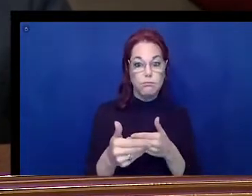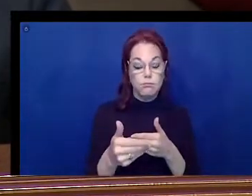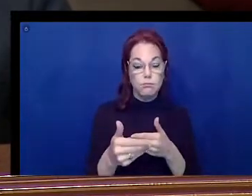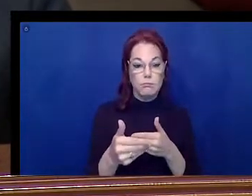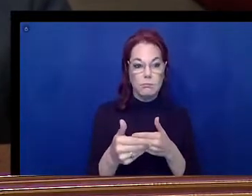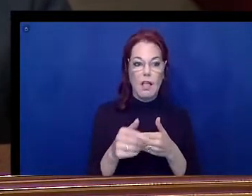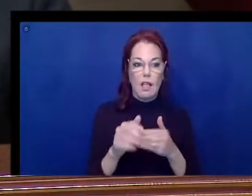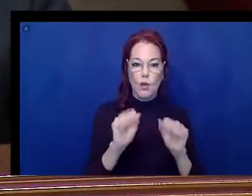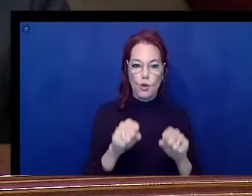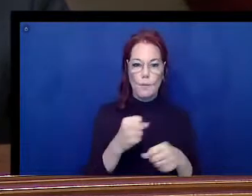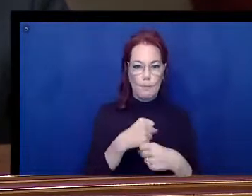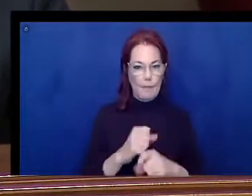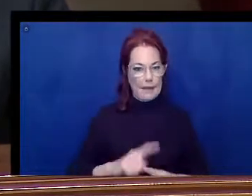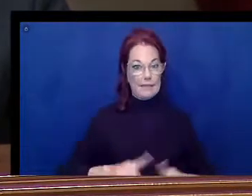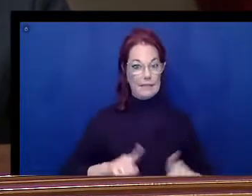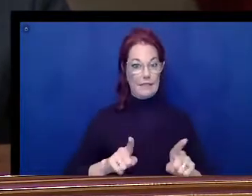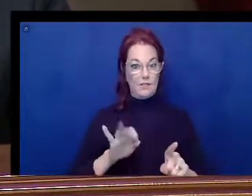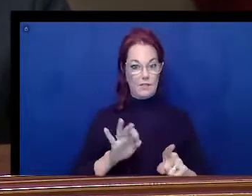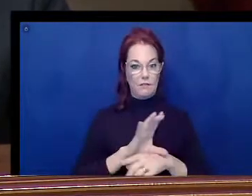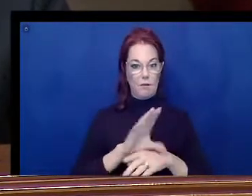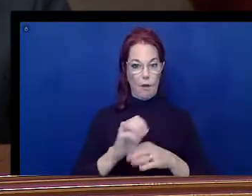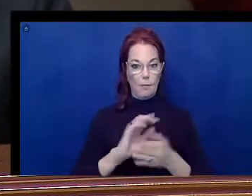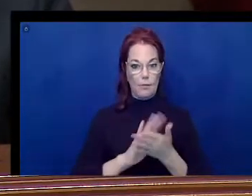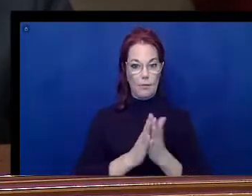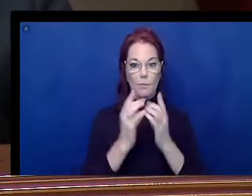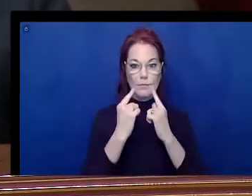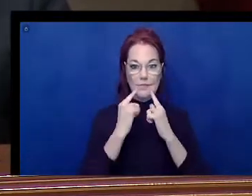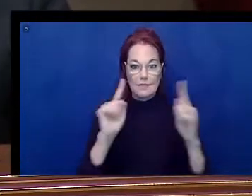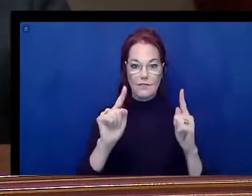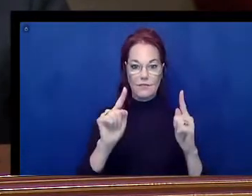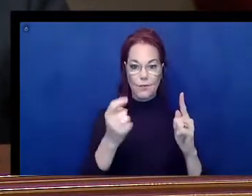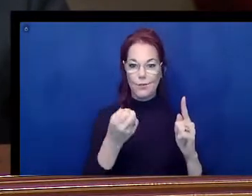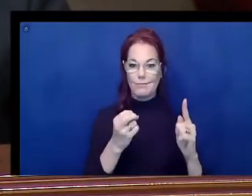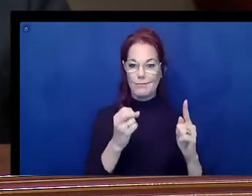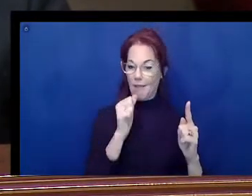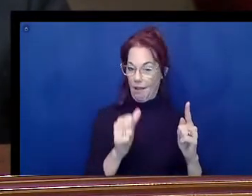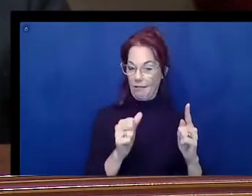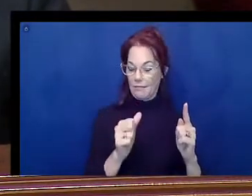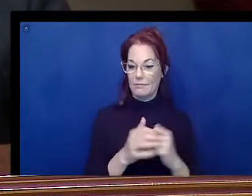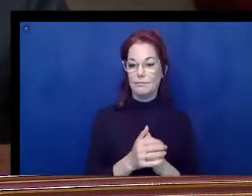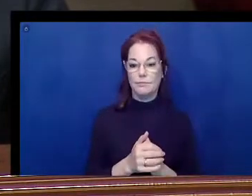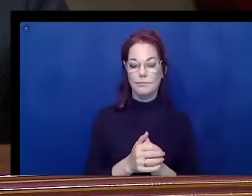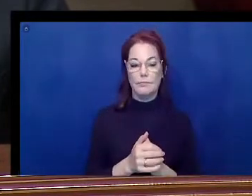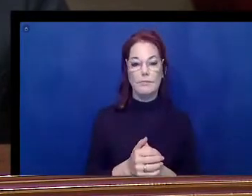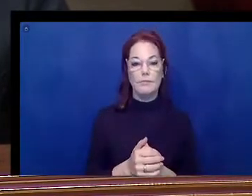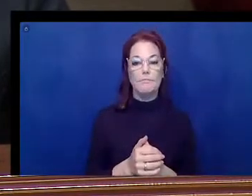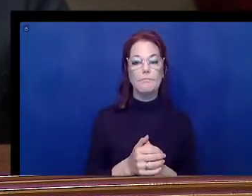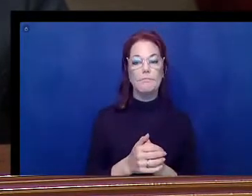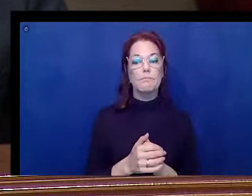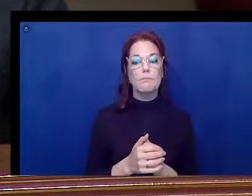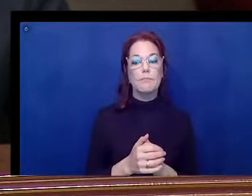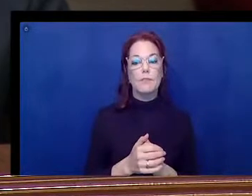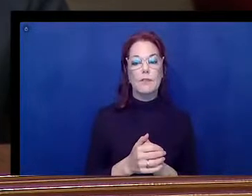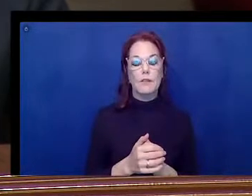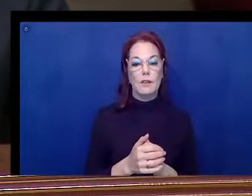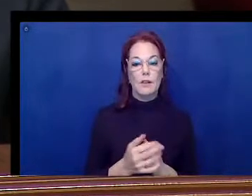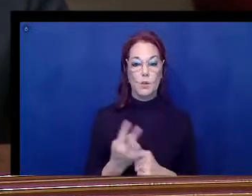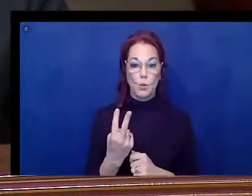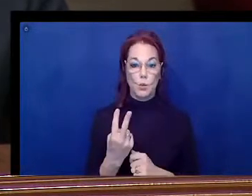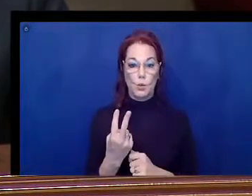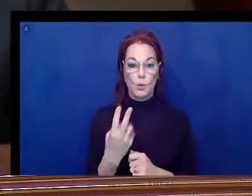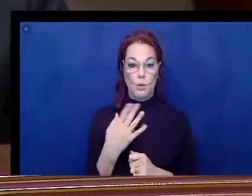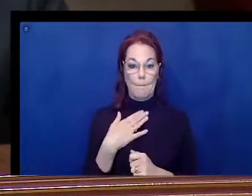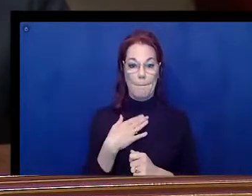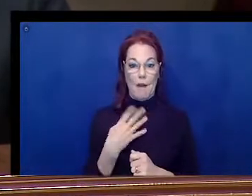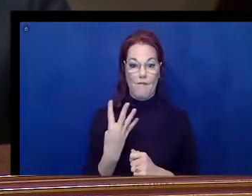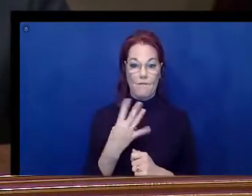cases, whether you were going to be successful in business or not. Two of my four kids, my son started about